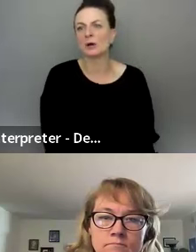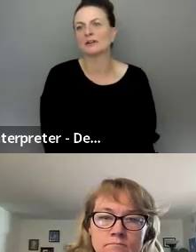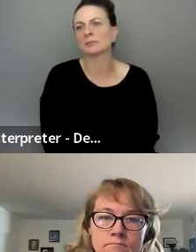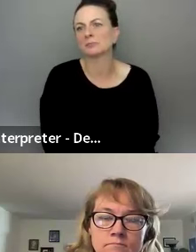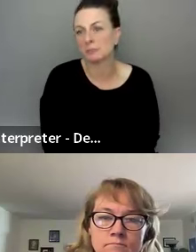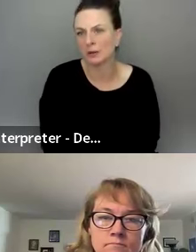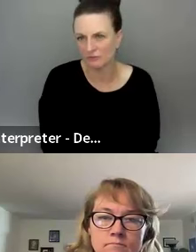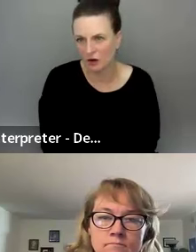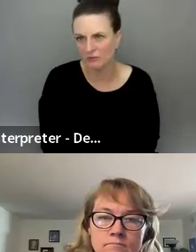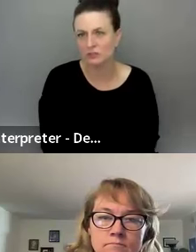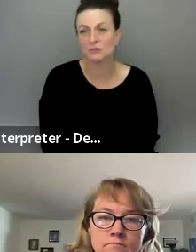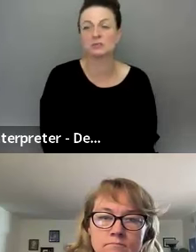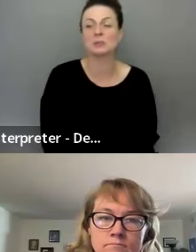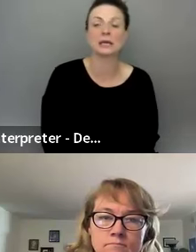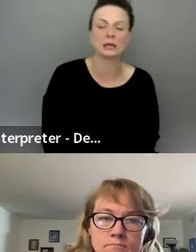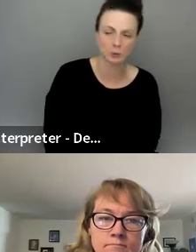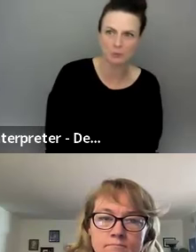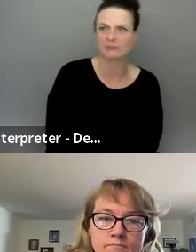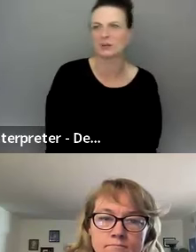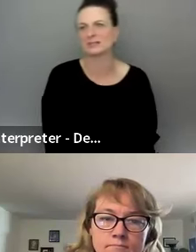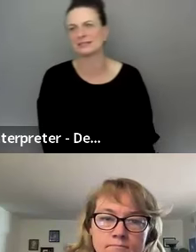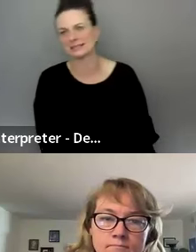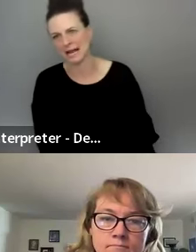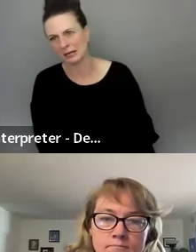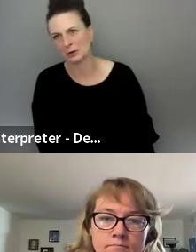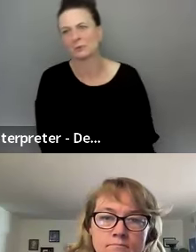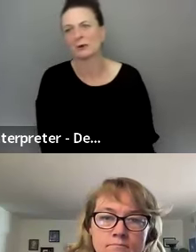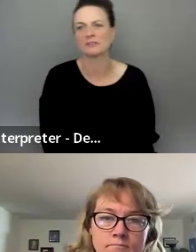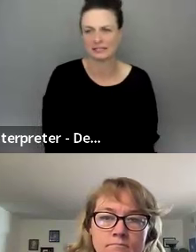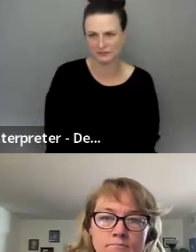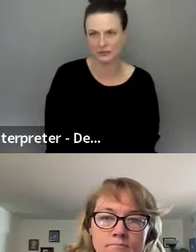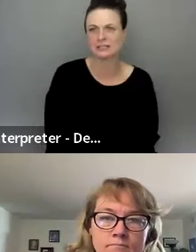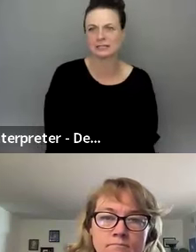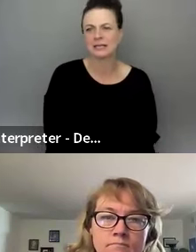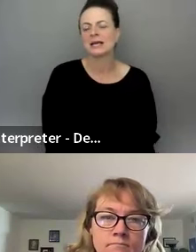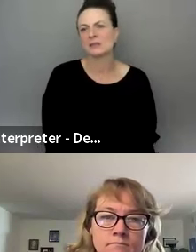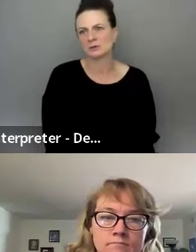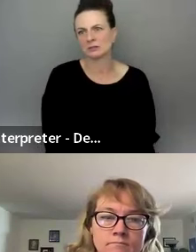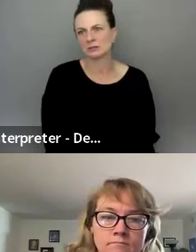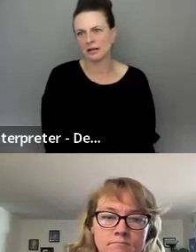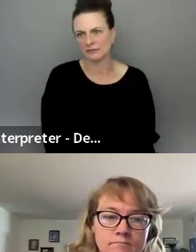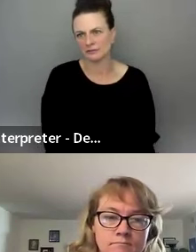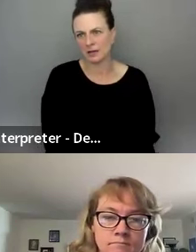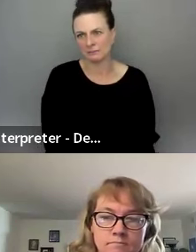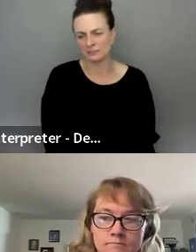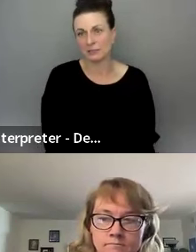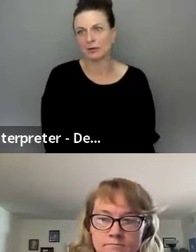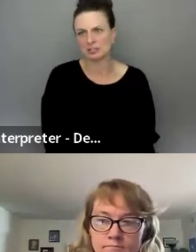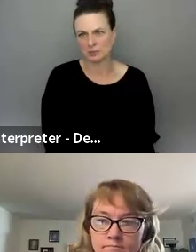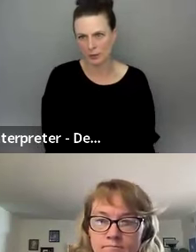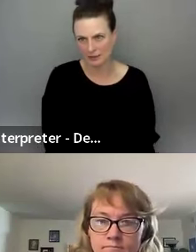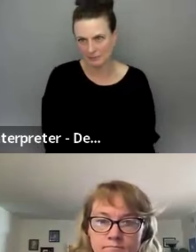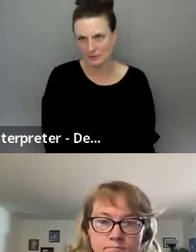hearing people involved. the speaking group versus the signing group are very different and there's a lot of, um,